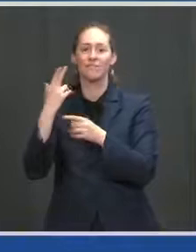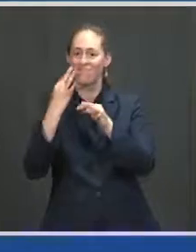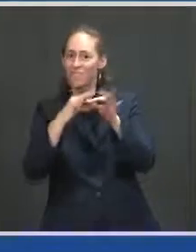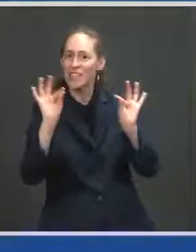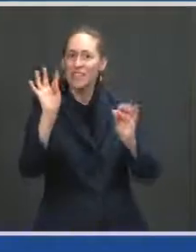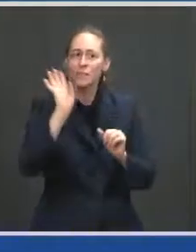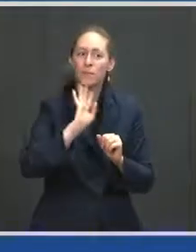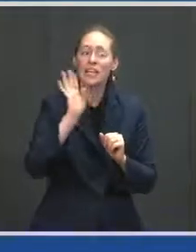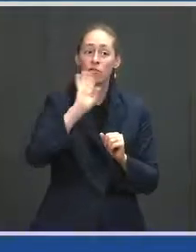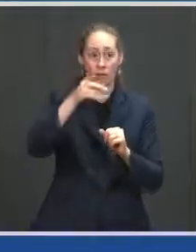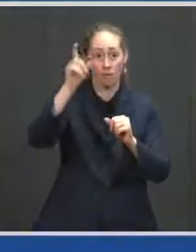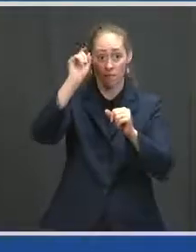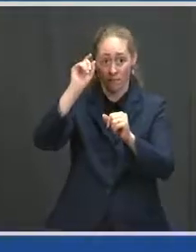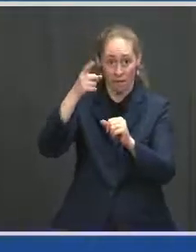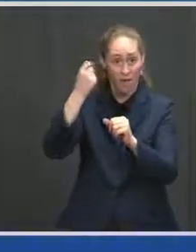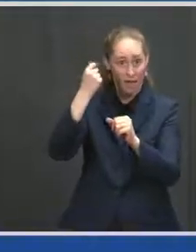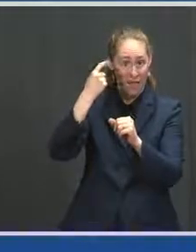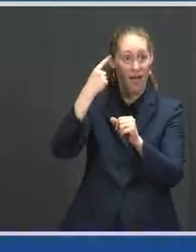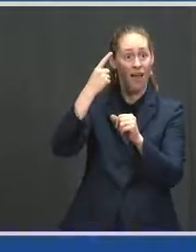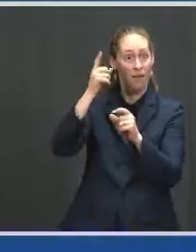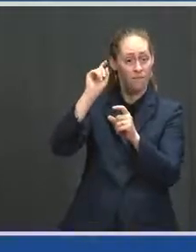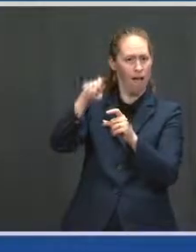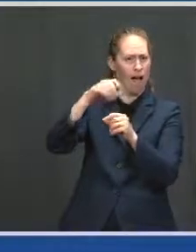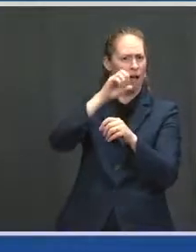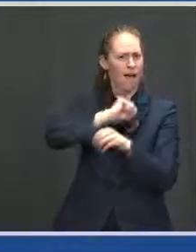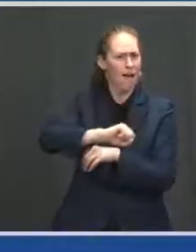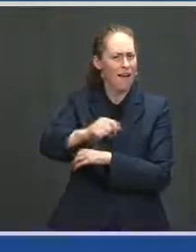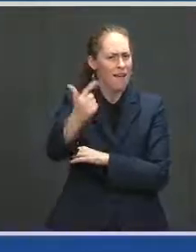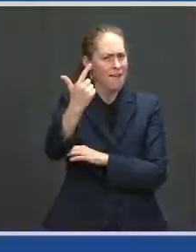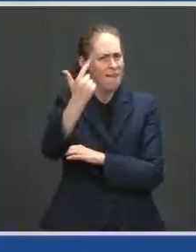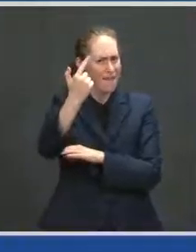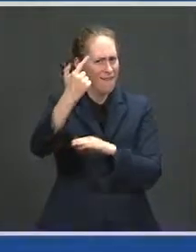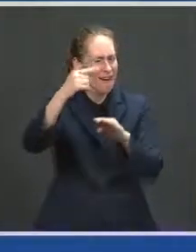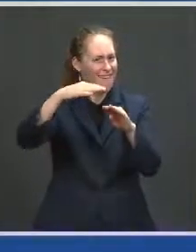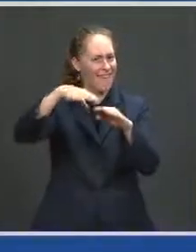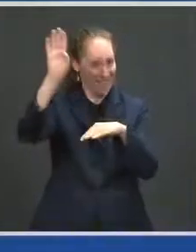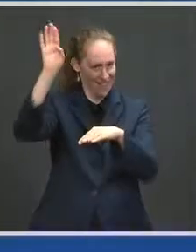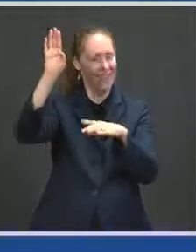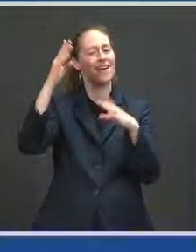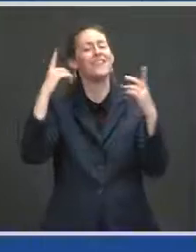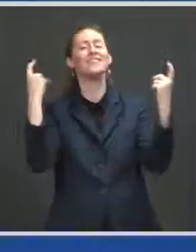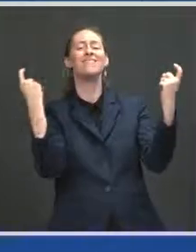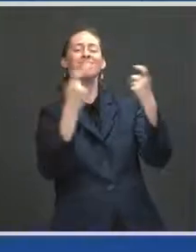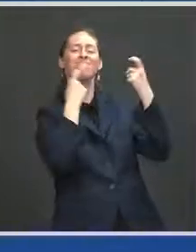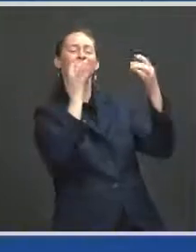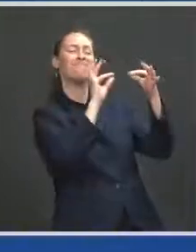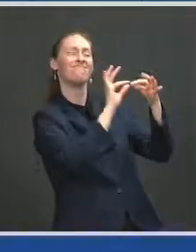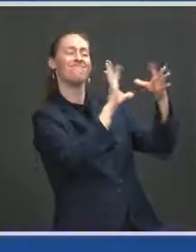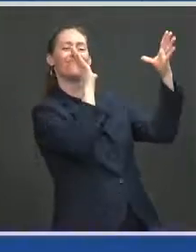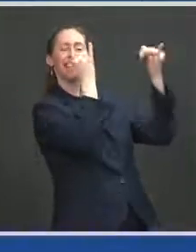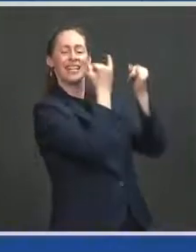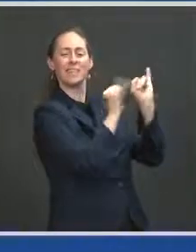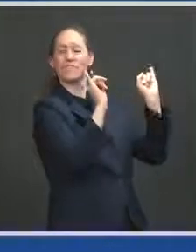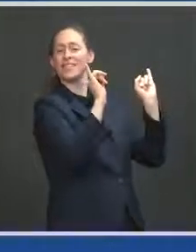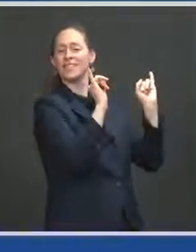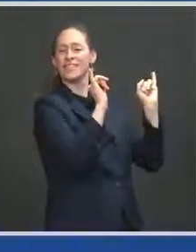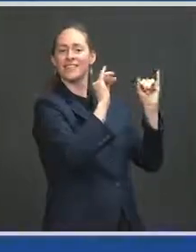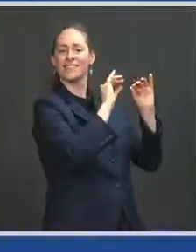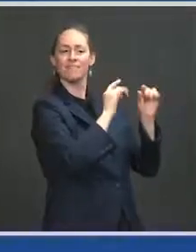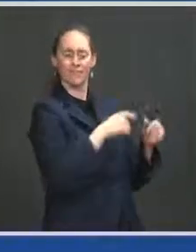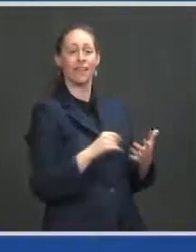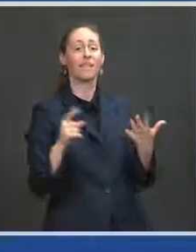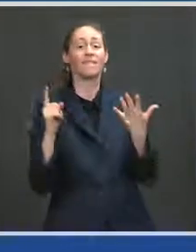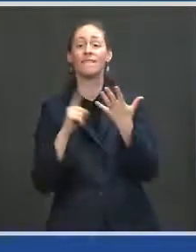Free beer for everyone 21 years or over to celebrate the independence from the virus. Fifth, and